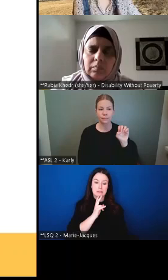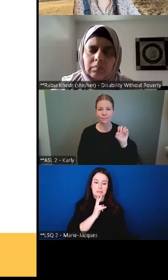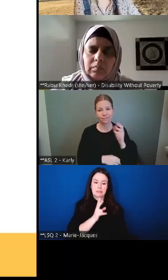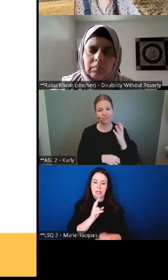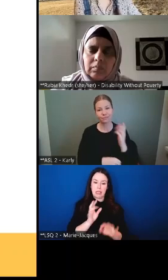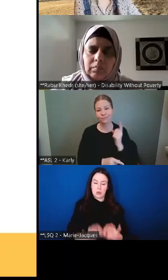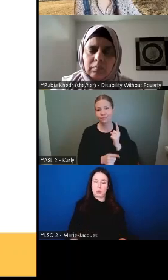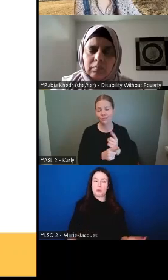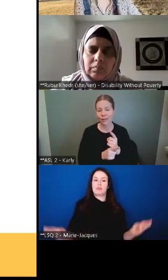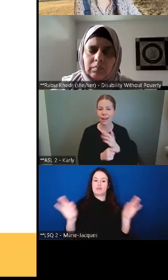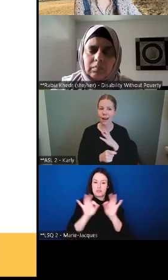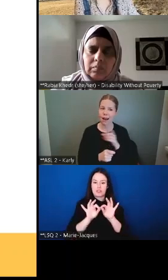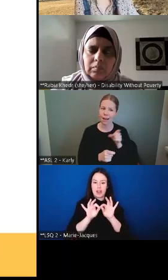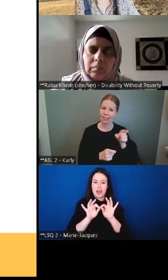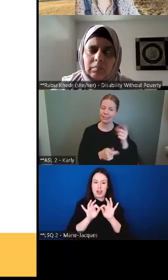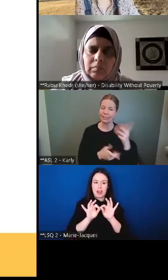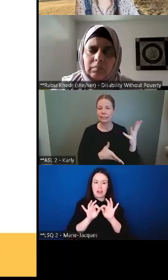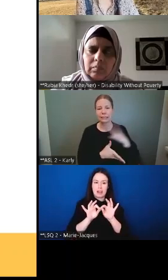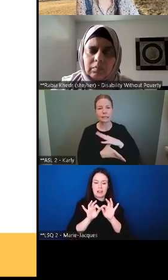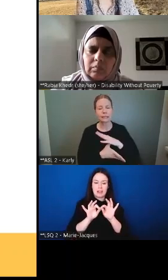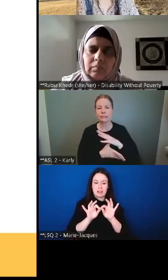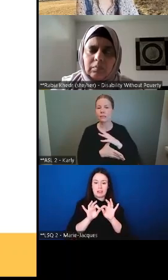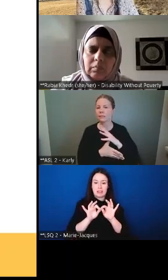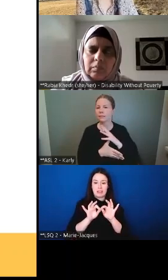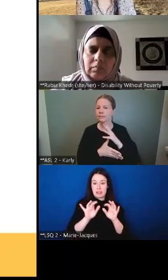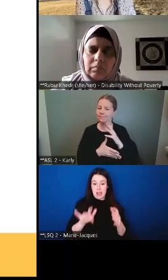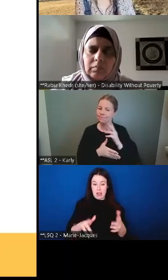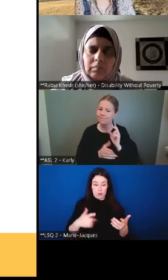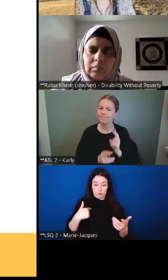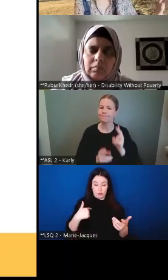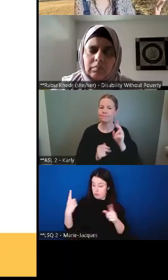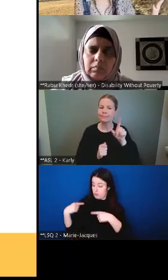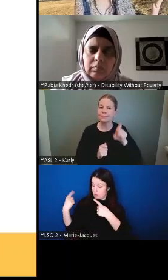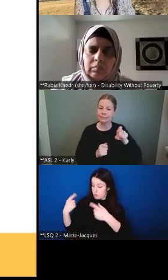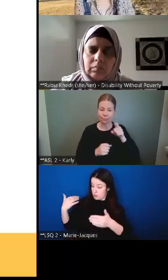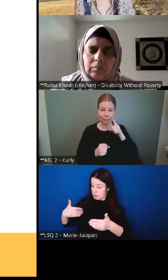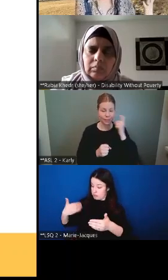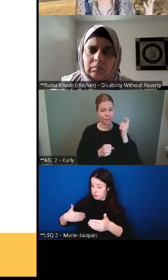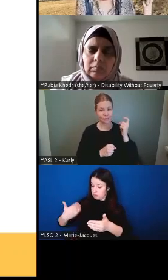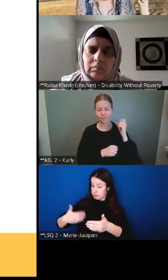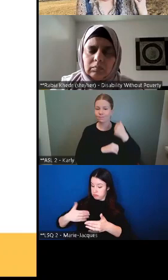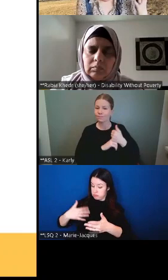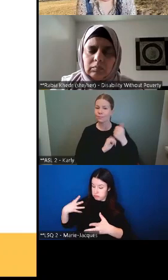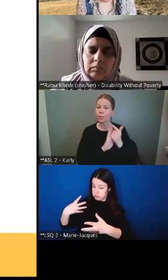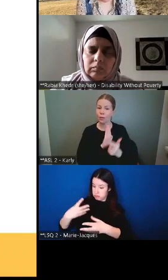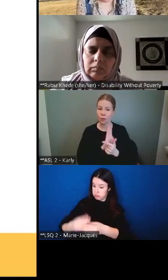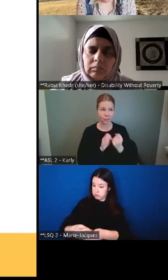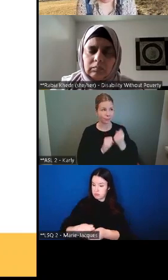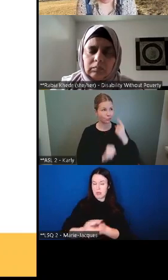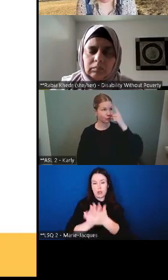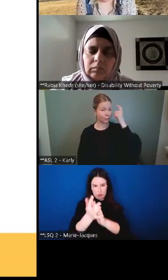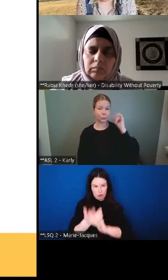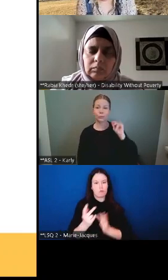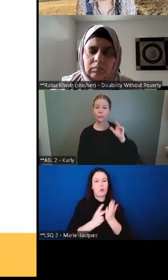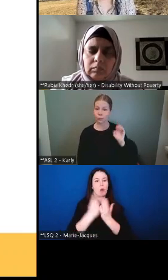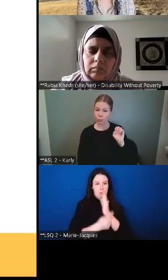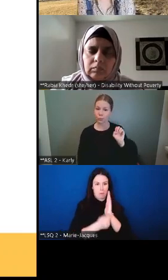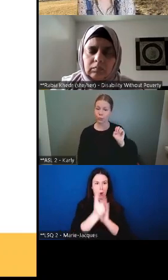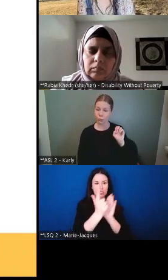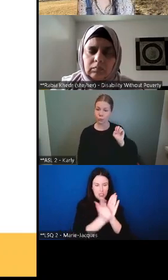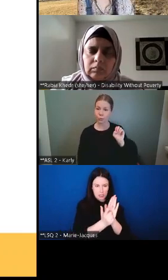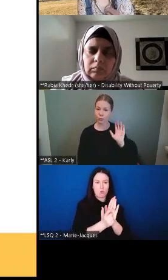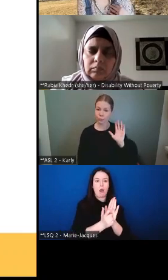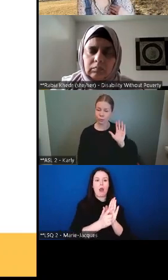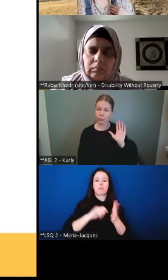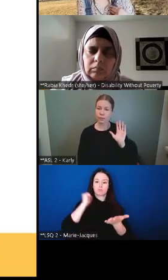it became legislation last summer in June. And if, if nothing happens before